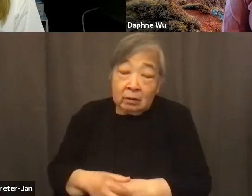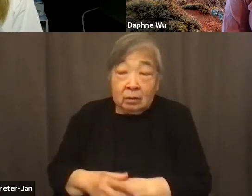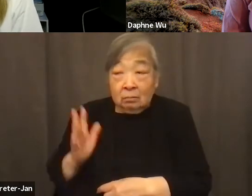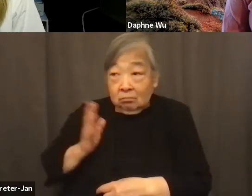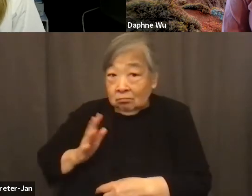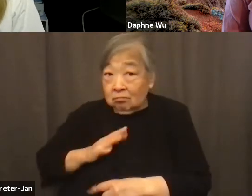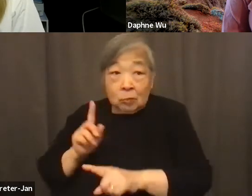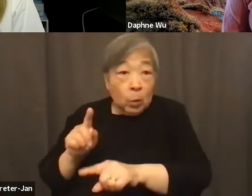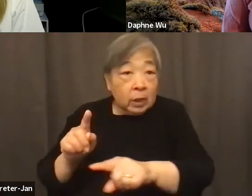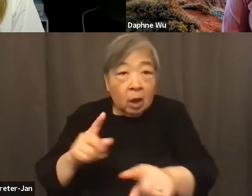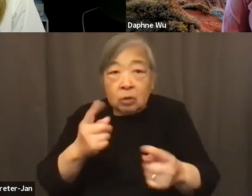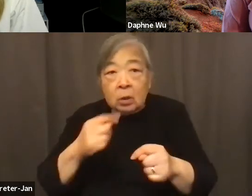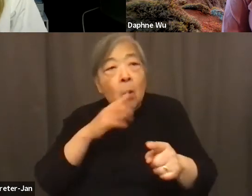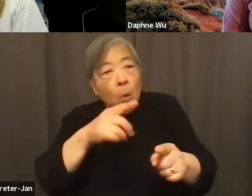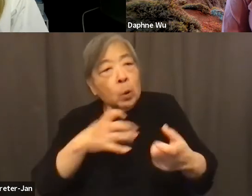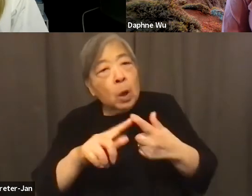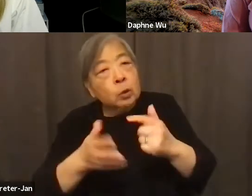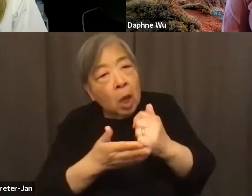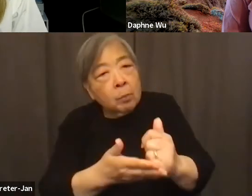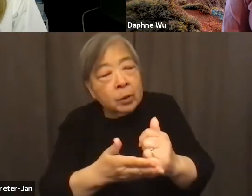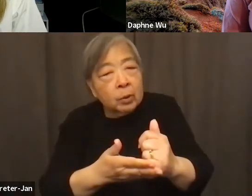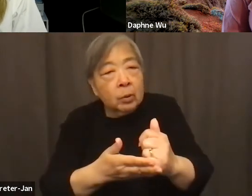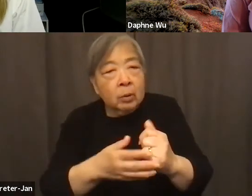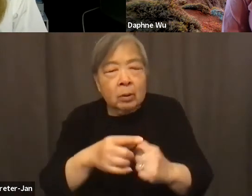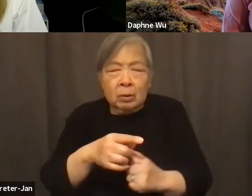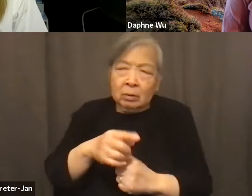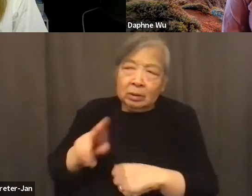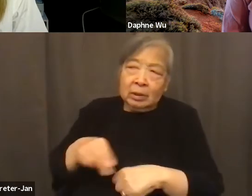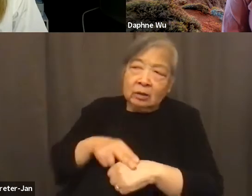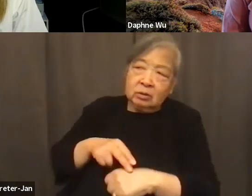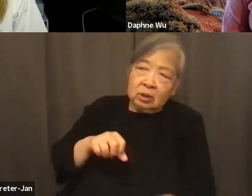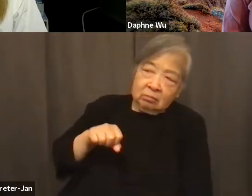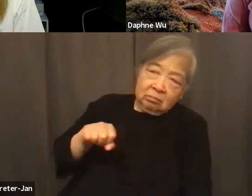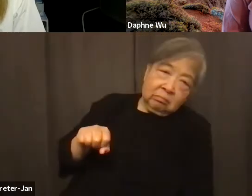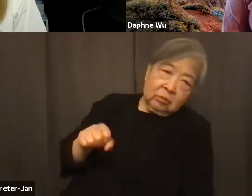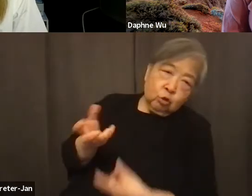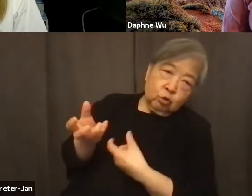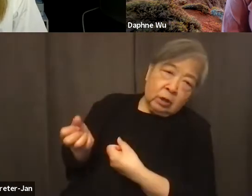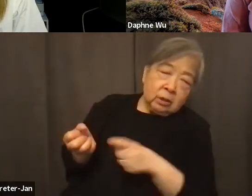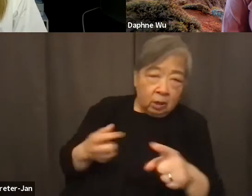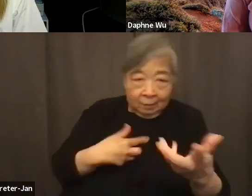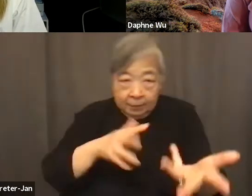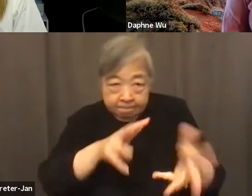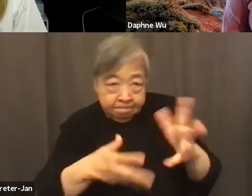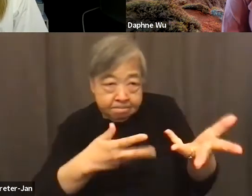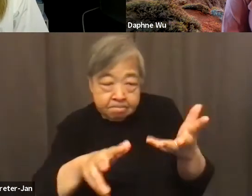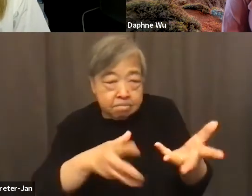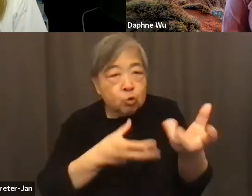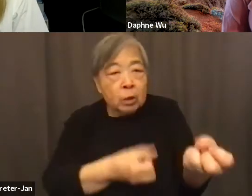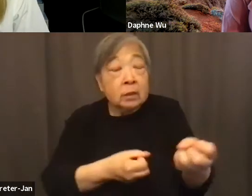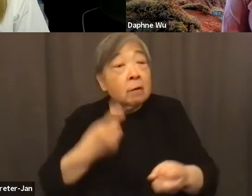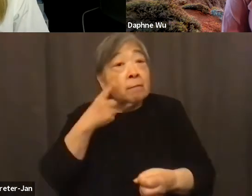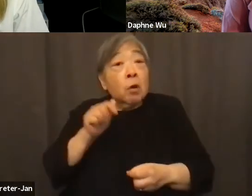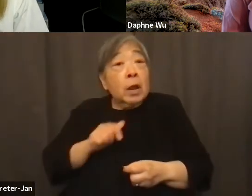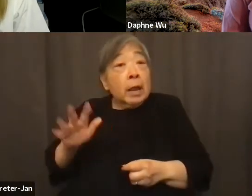you know, trying to say, like, hey, we want to help you, of course, there's that natural element of trust that you have to build. And particularly, I think, for Asian culture, there's